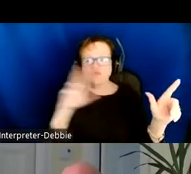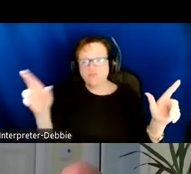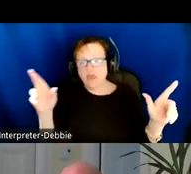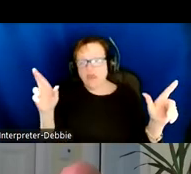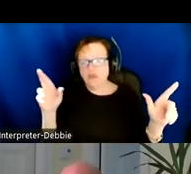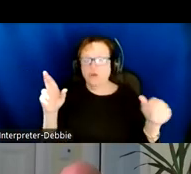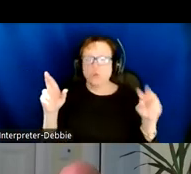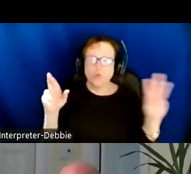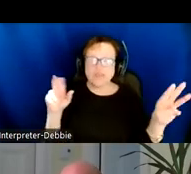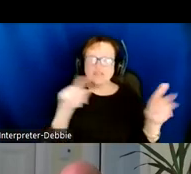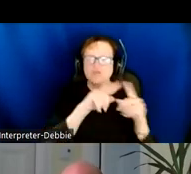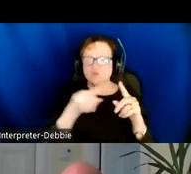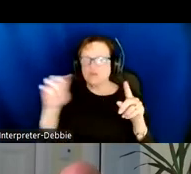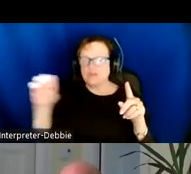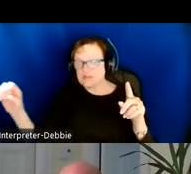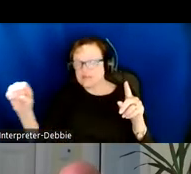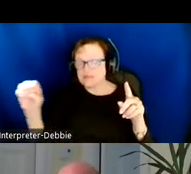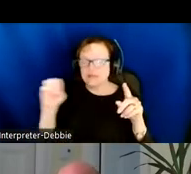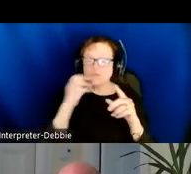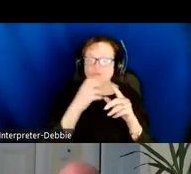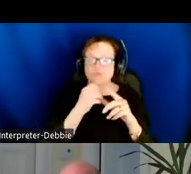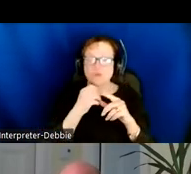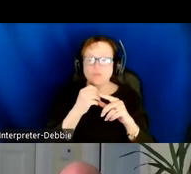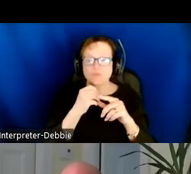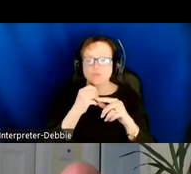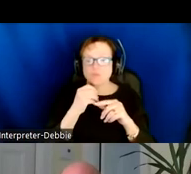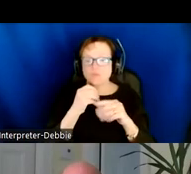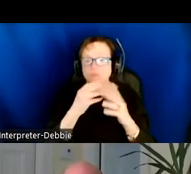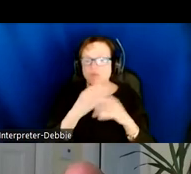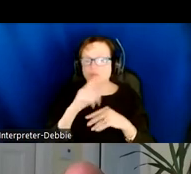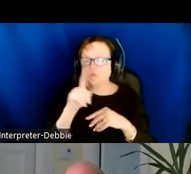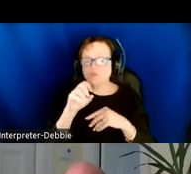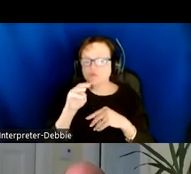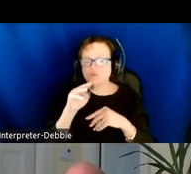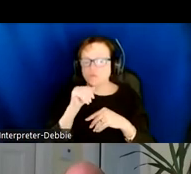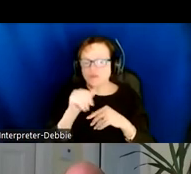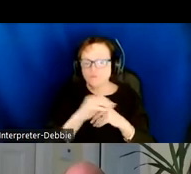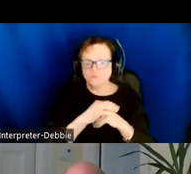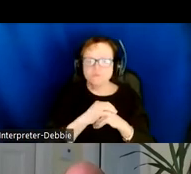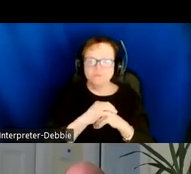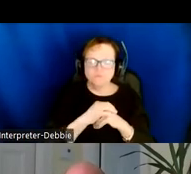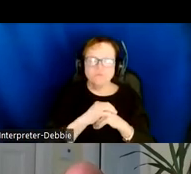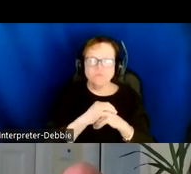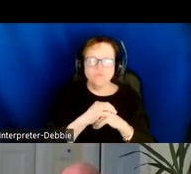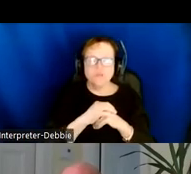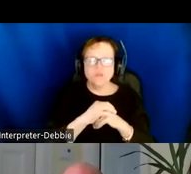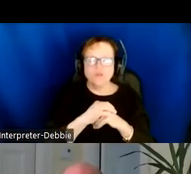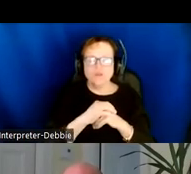representation as well. You won't get this, unfortunately, through Zoom. So if, Cyan, you can play the demo.